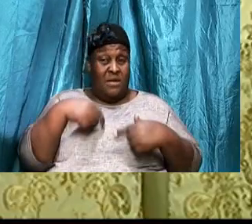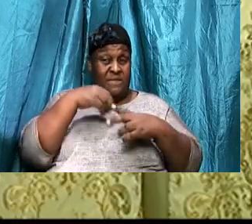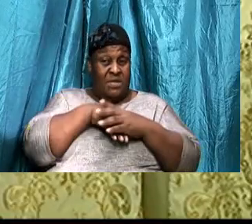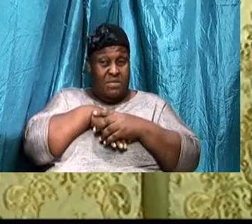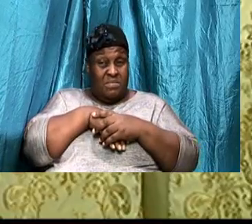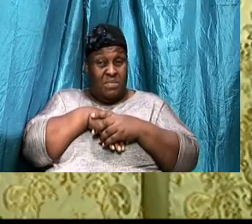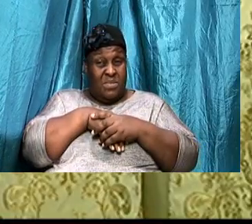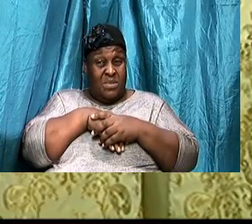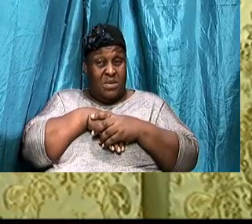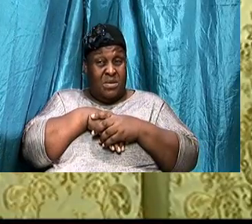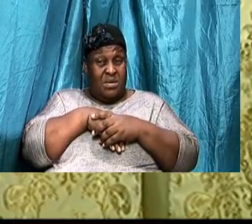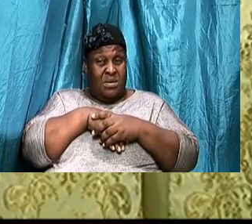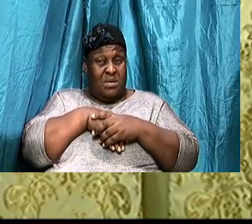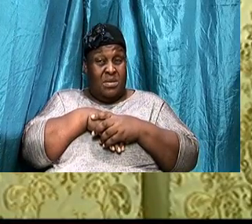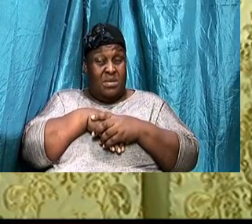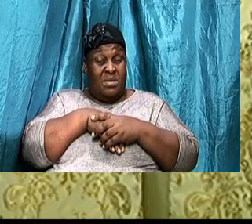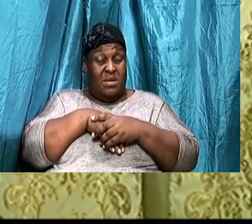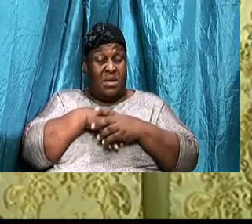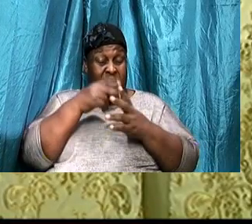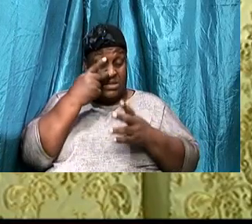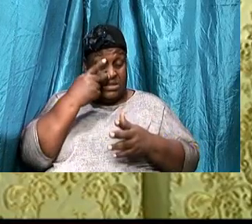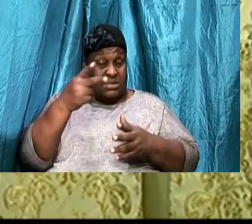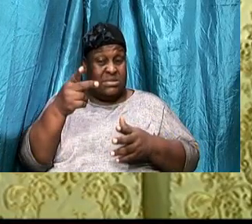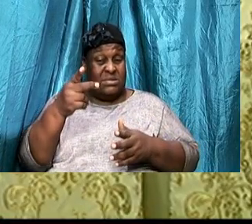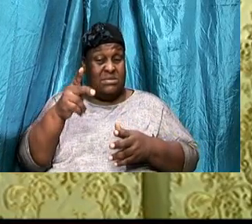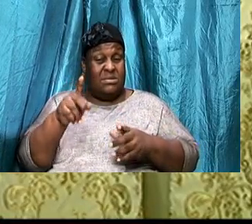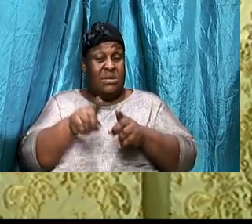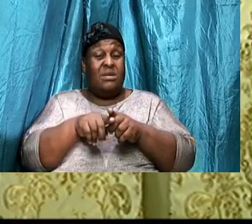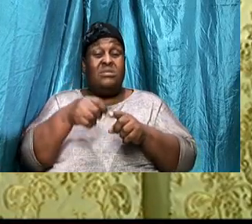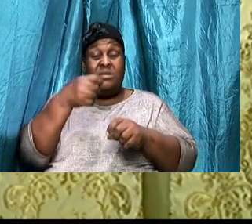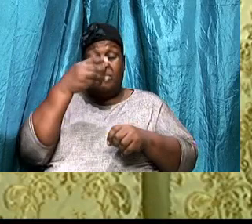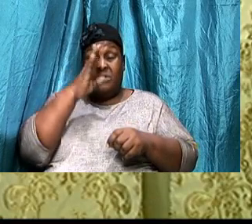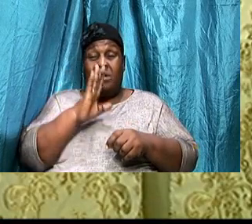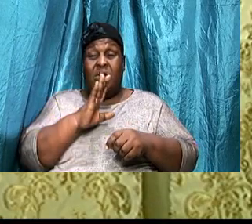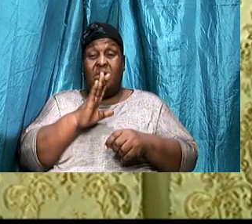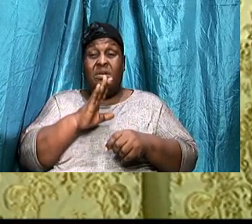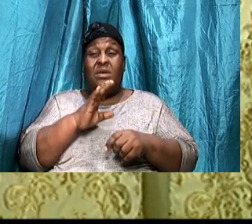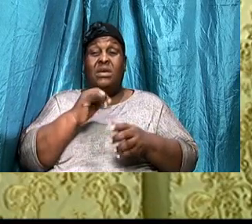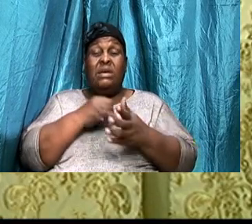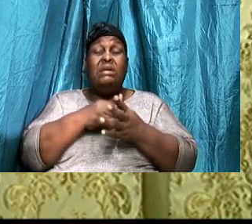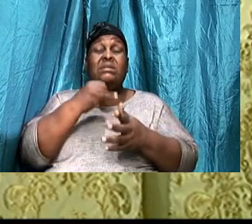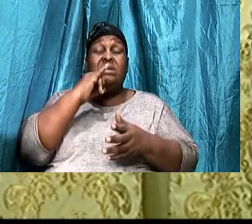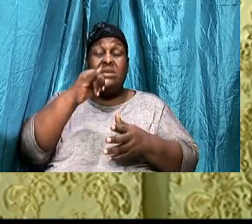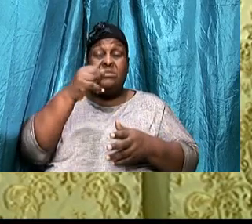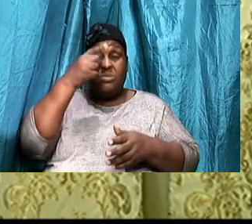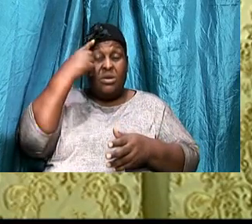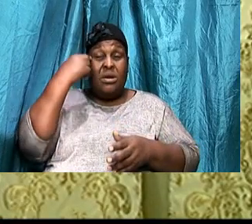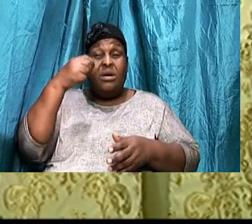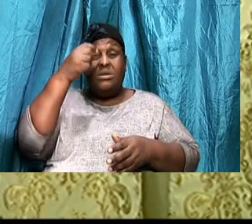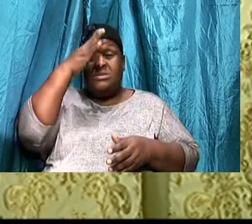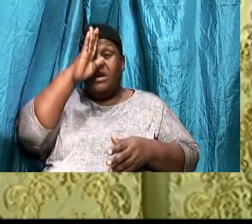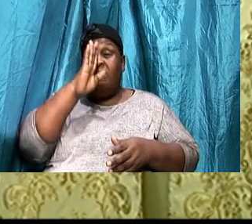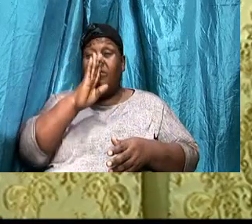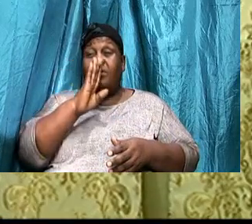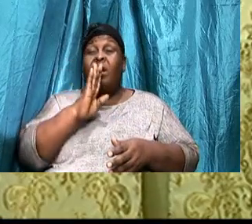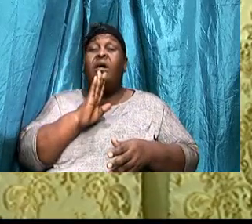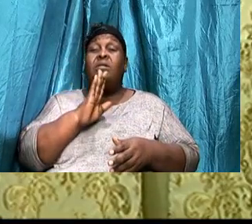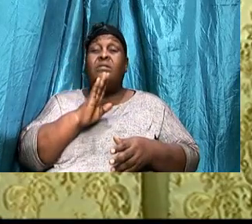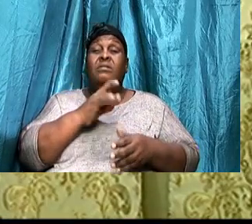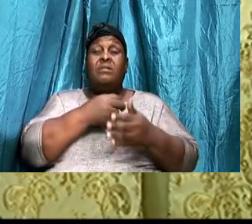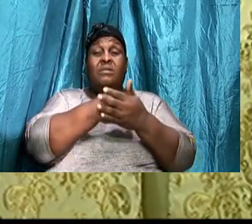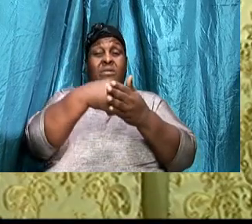Person, That we are, Seeing as, Of God, It is because, Of the righteousness, Of Jesus Christ,